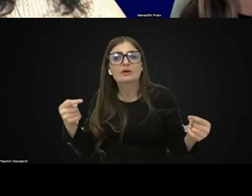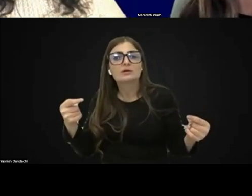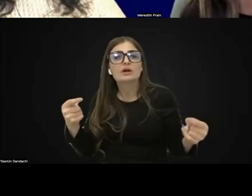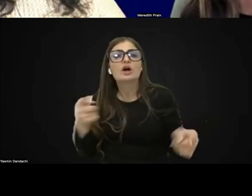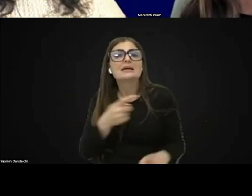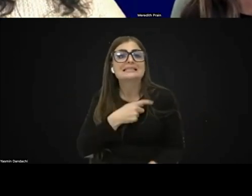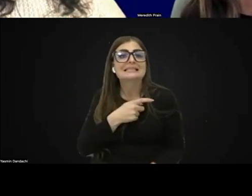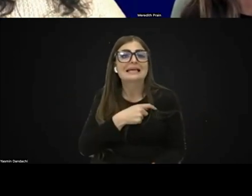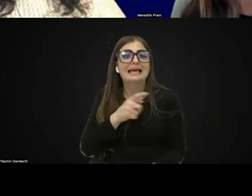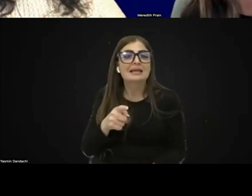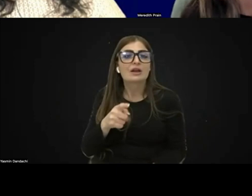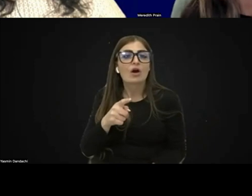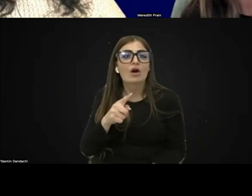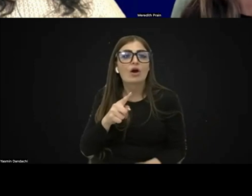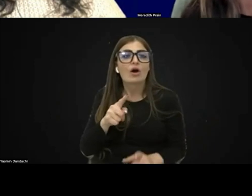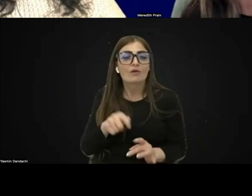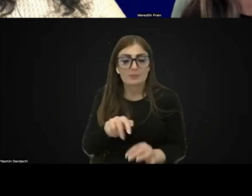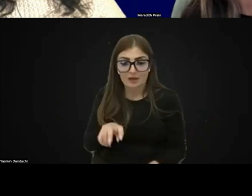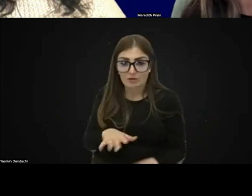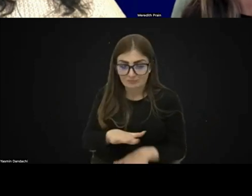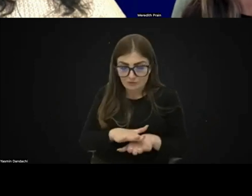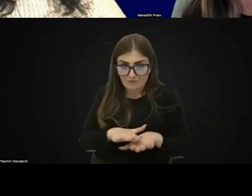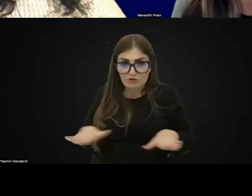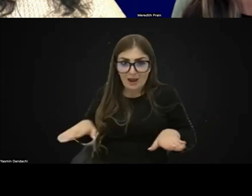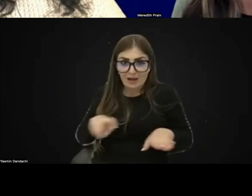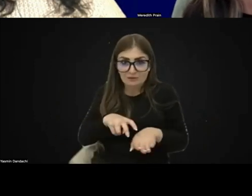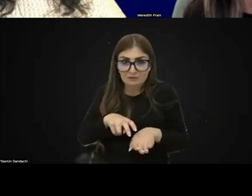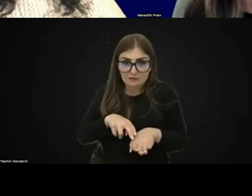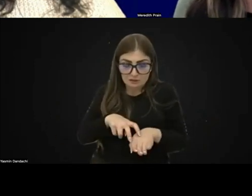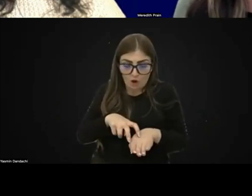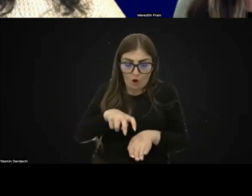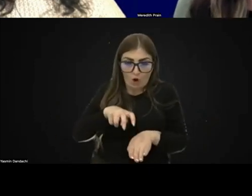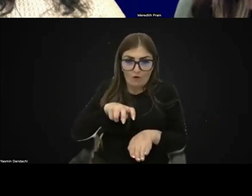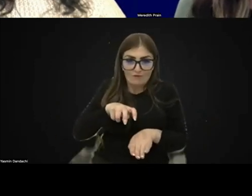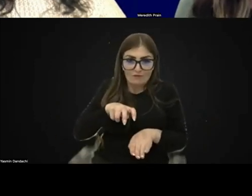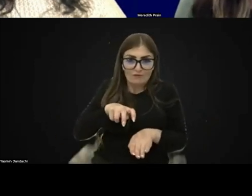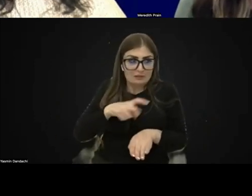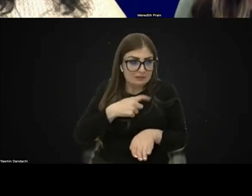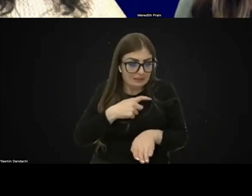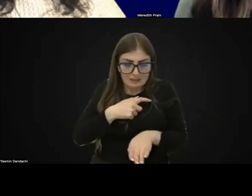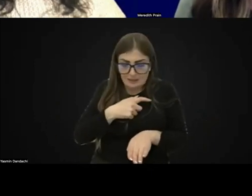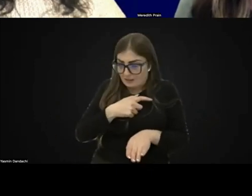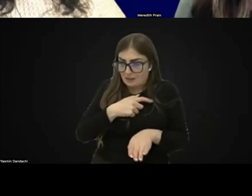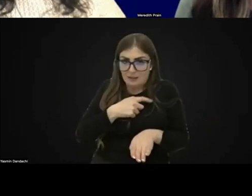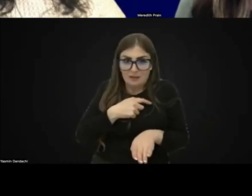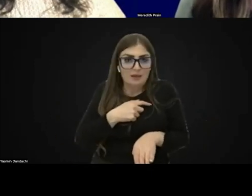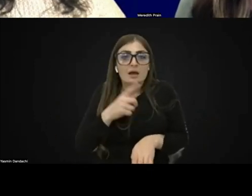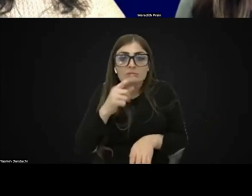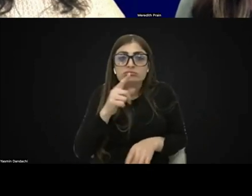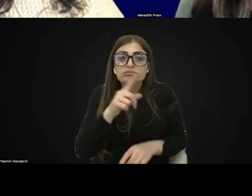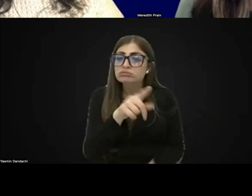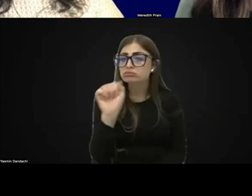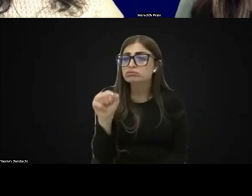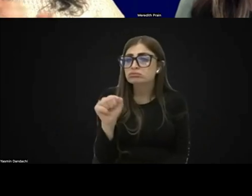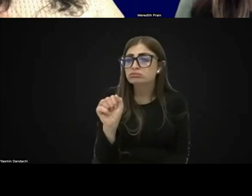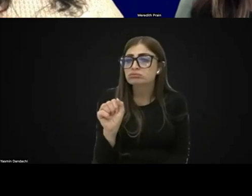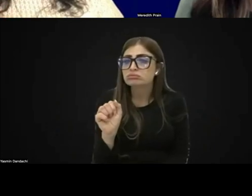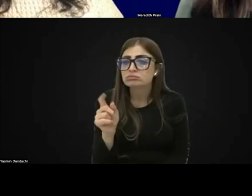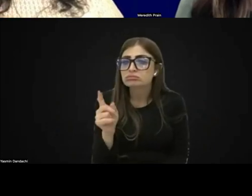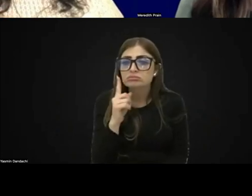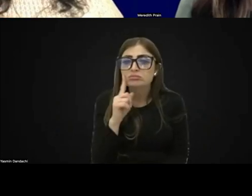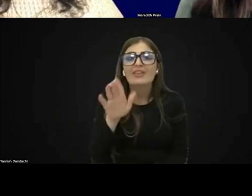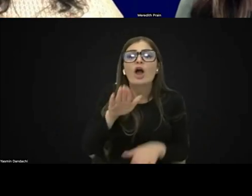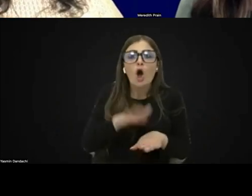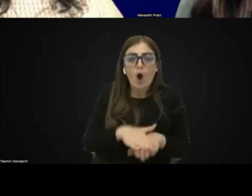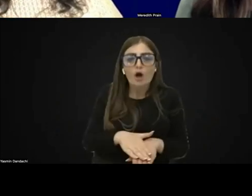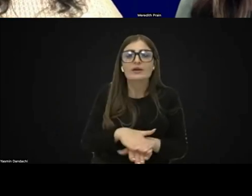being scared of being off the ground, even 30 centimetres off the ground? Yeah, I do think so. Because being on the